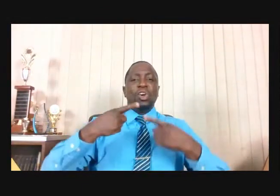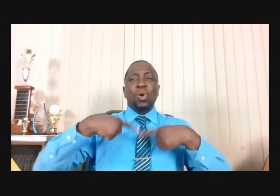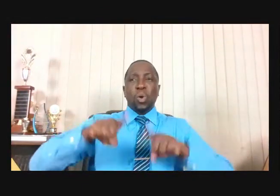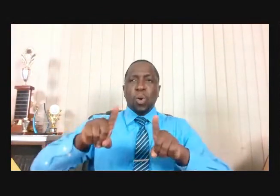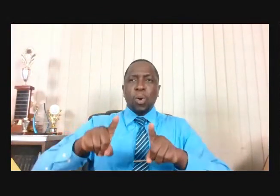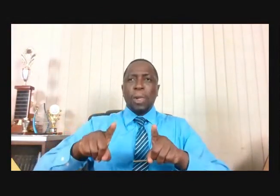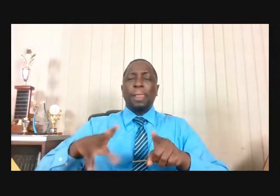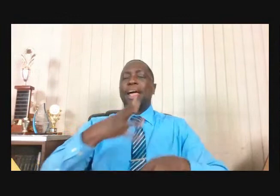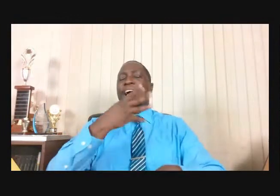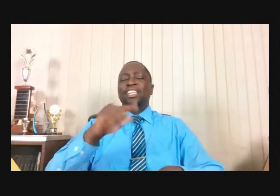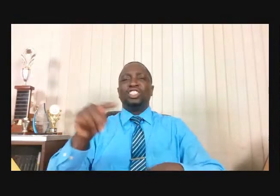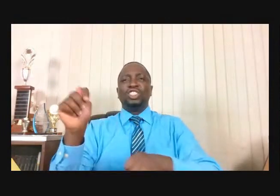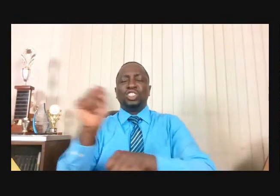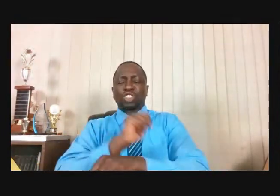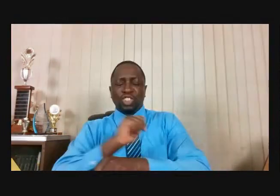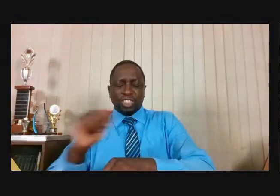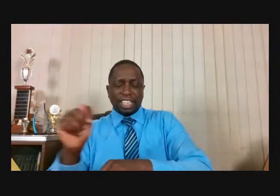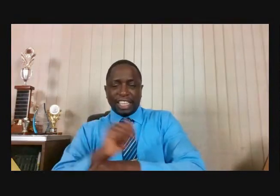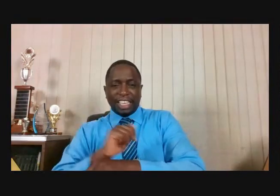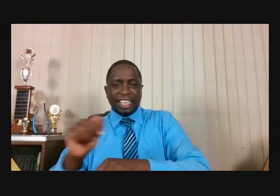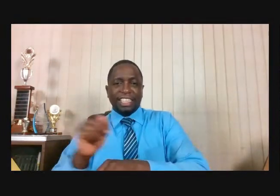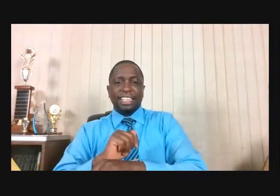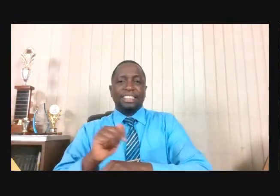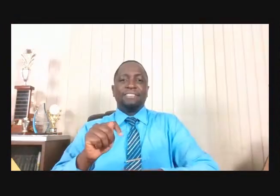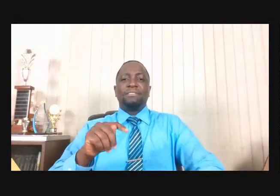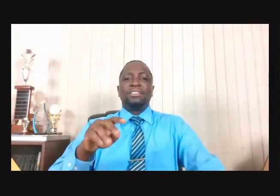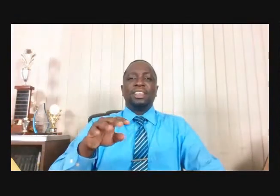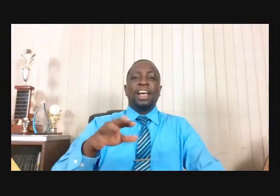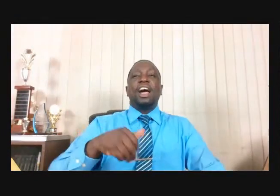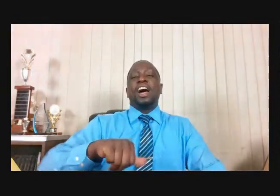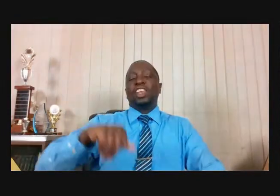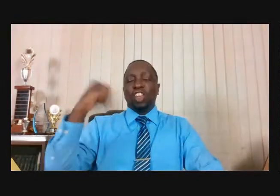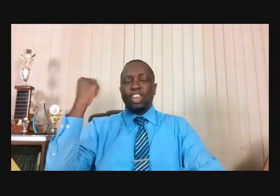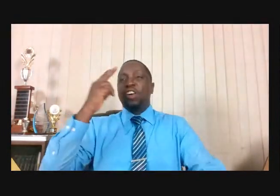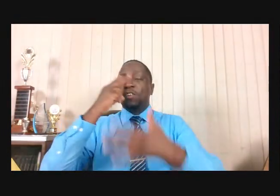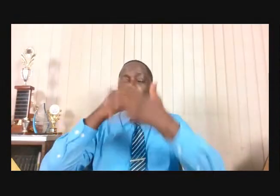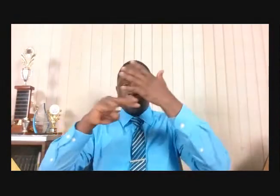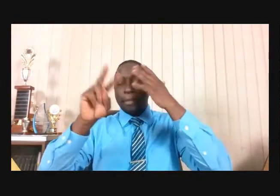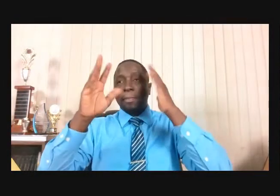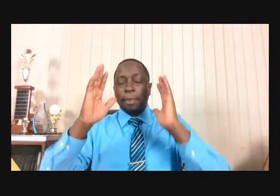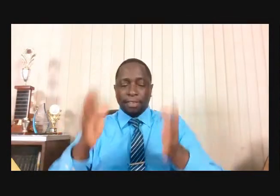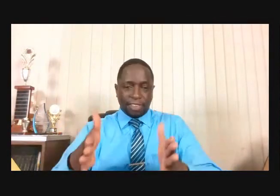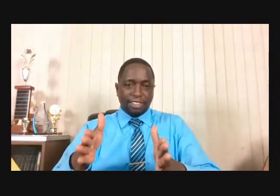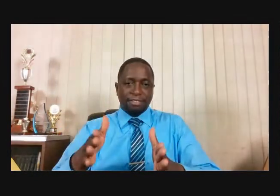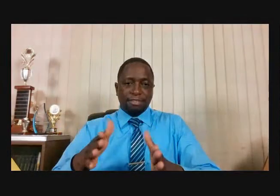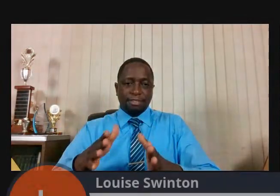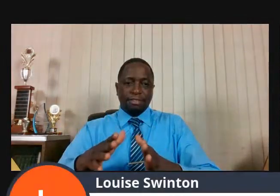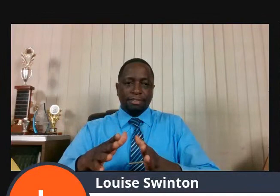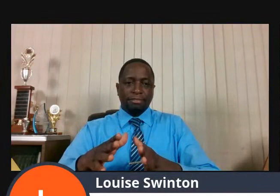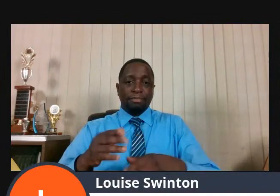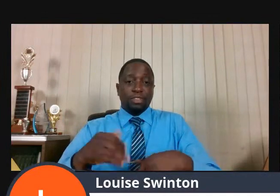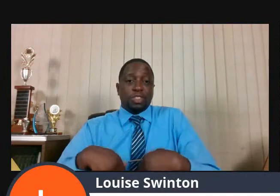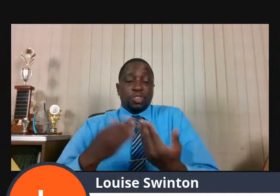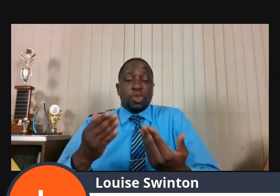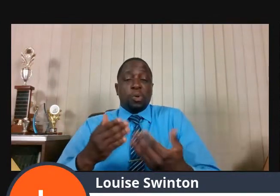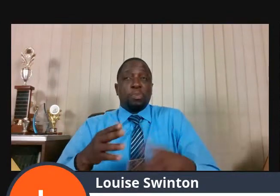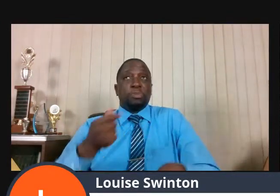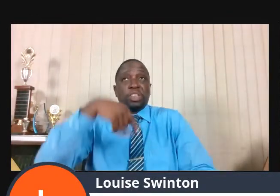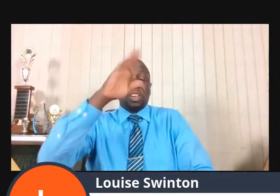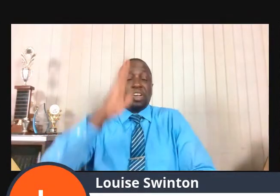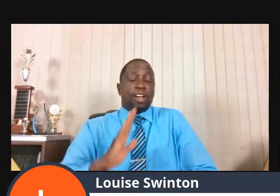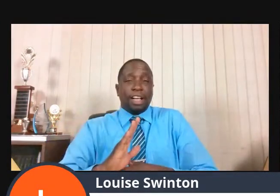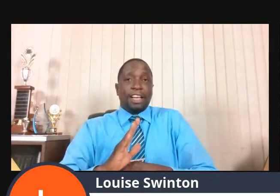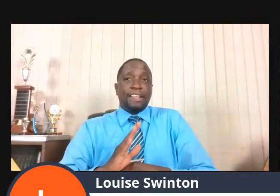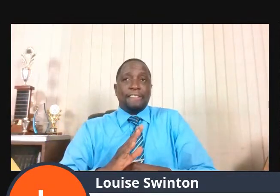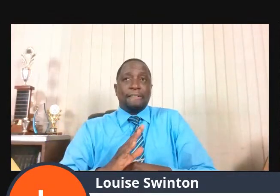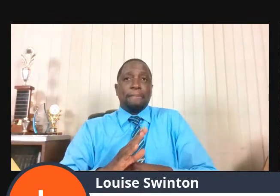him to be a prophet in thy place. Now, hear me out, saints. God got him busy again. God could have